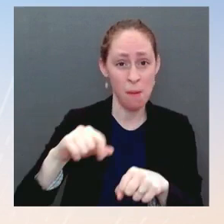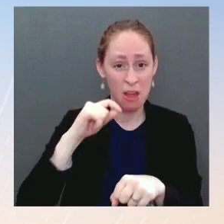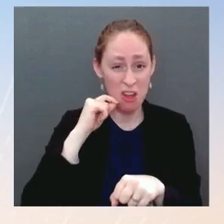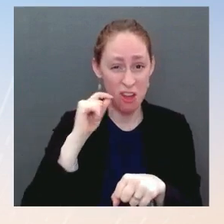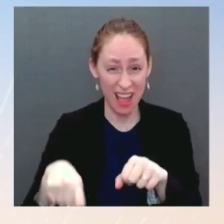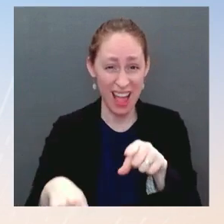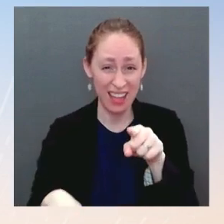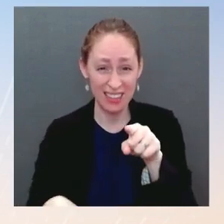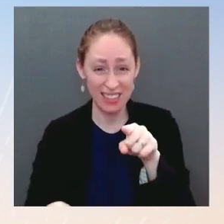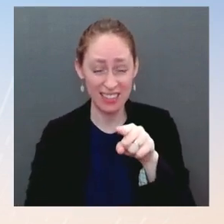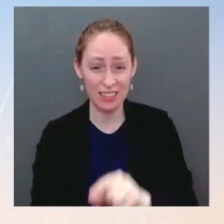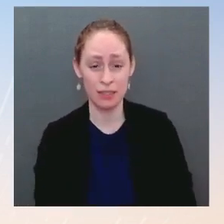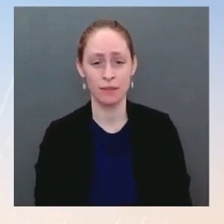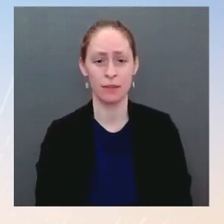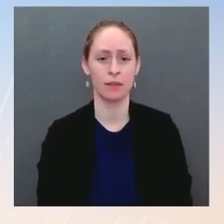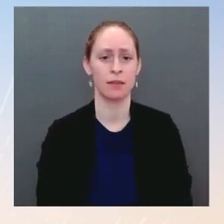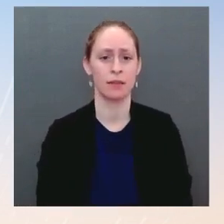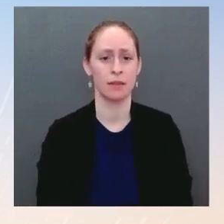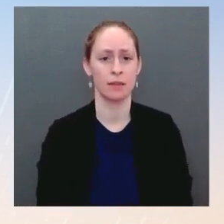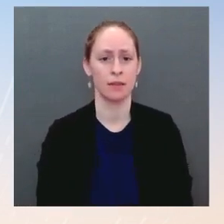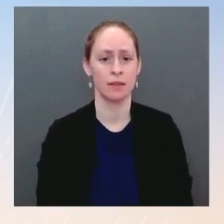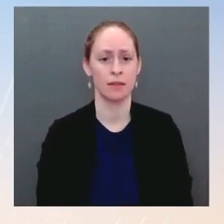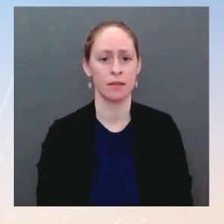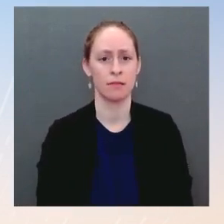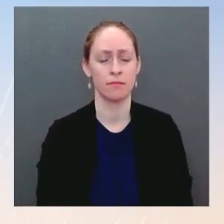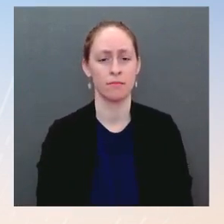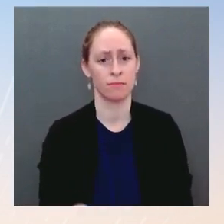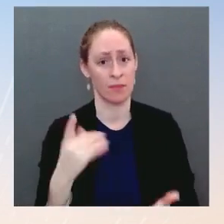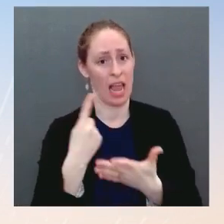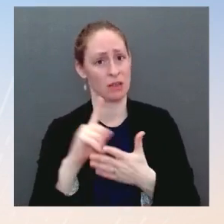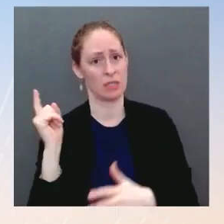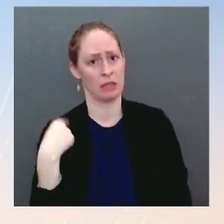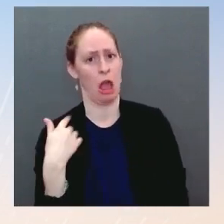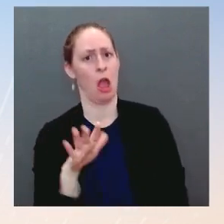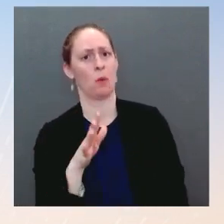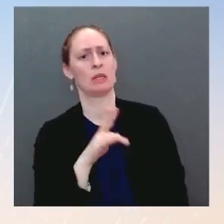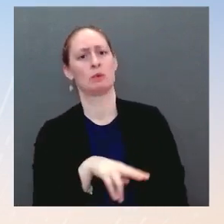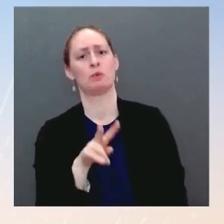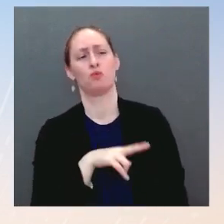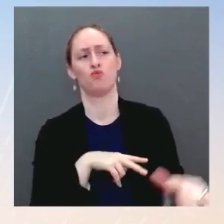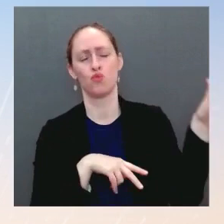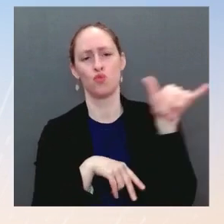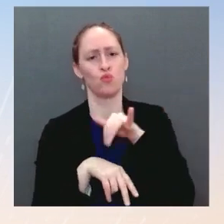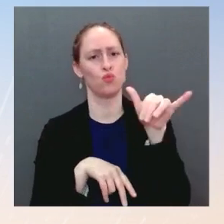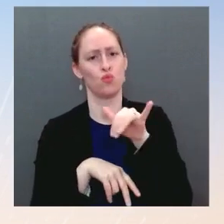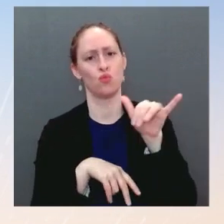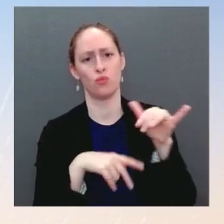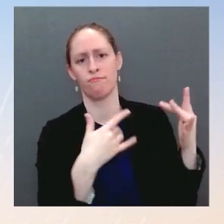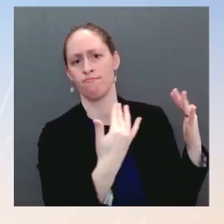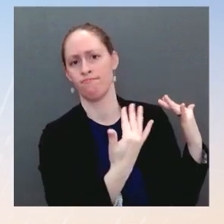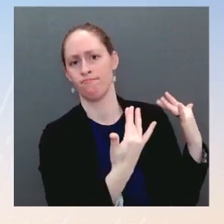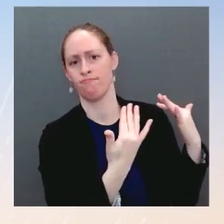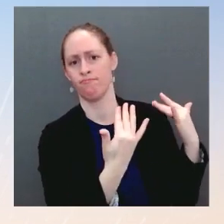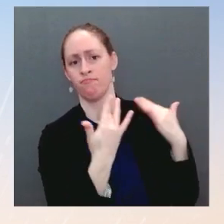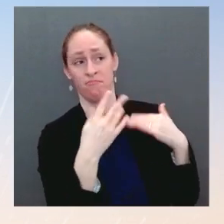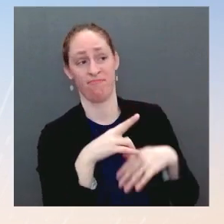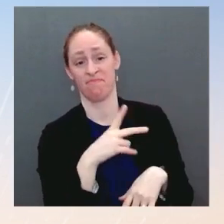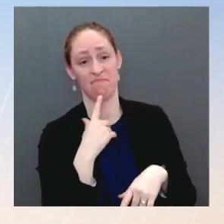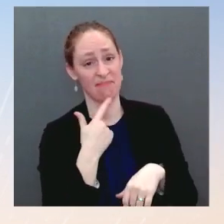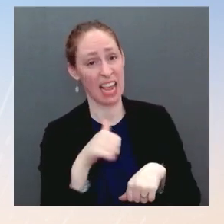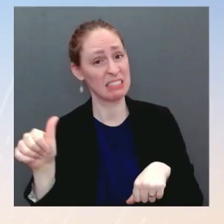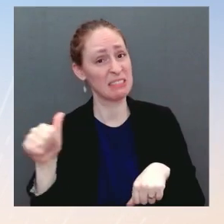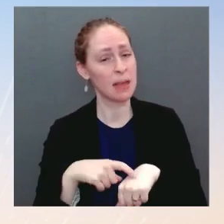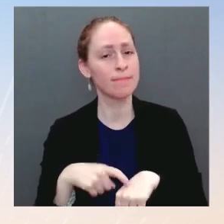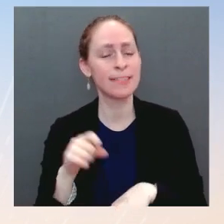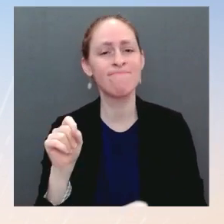and that an invasion could come at any time. Our assessment has not changed since that point. And then can you just talk about last thought on this topic, which is